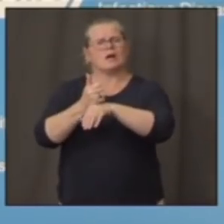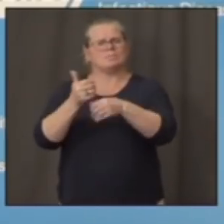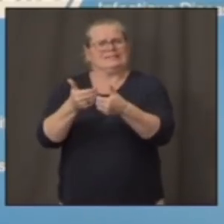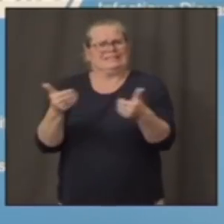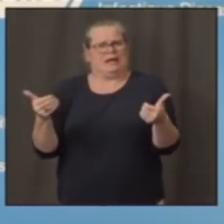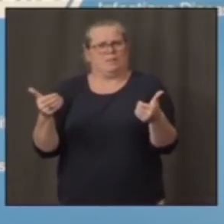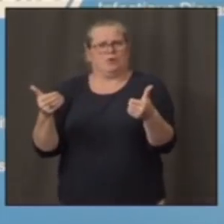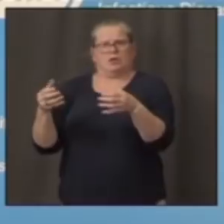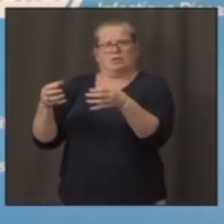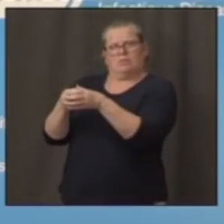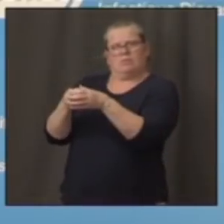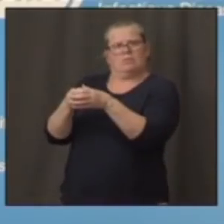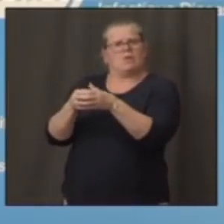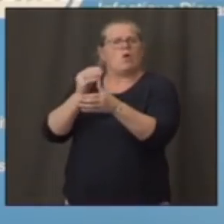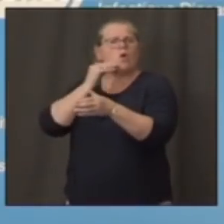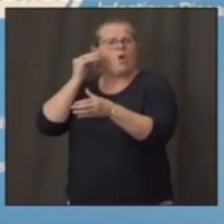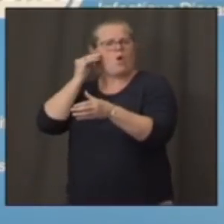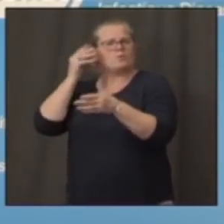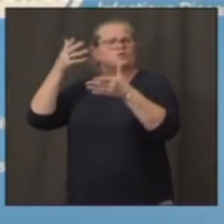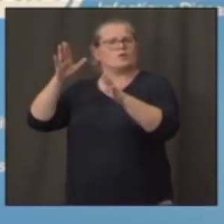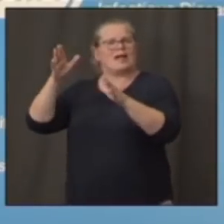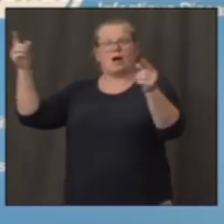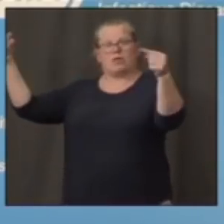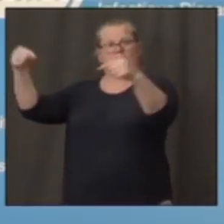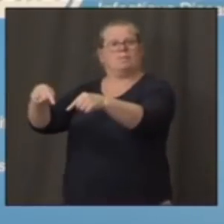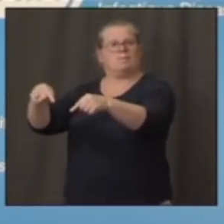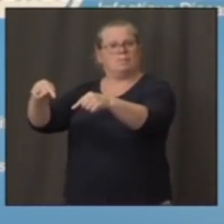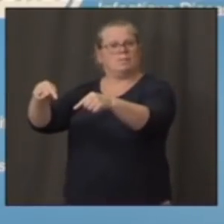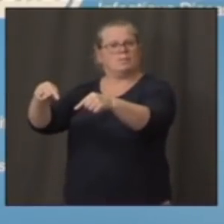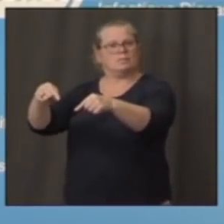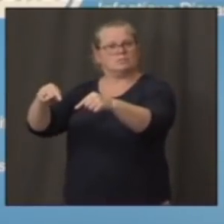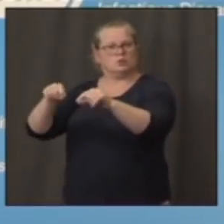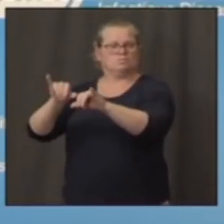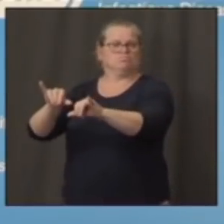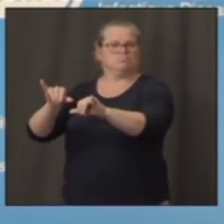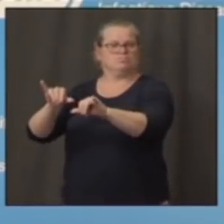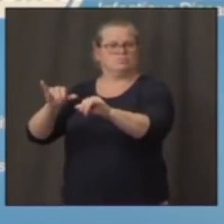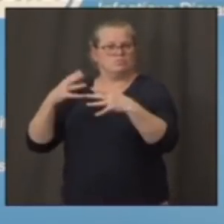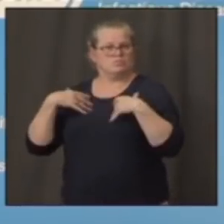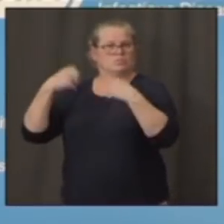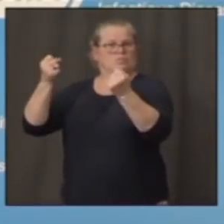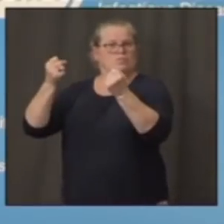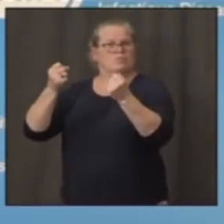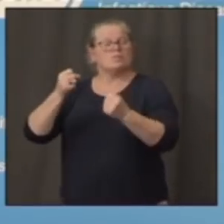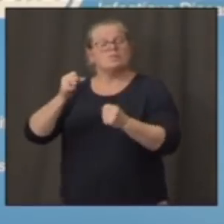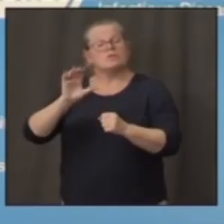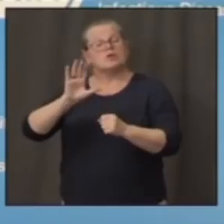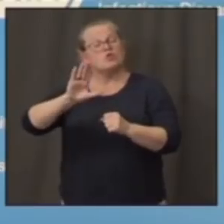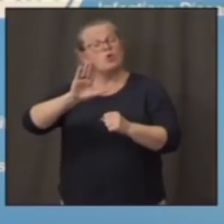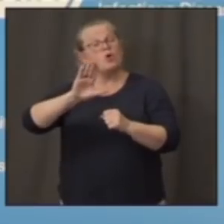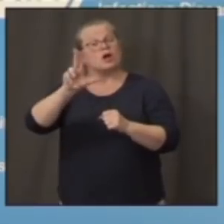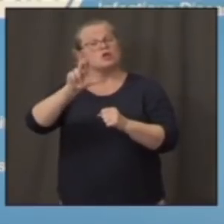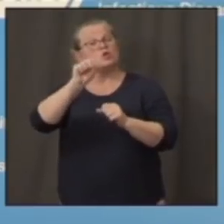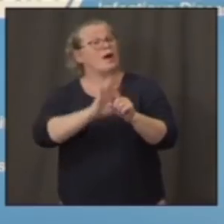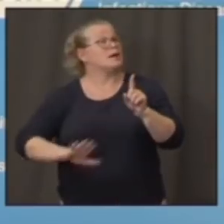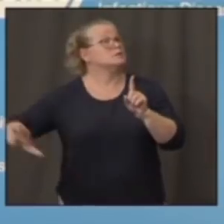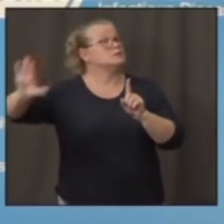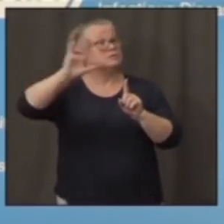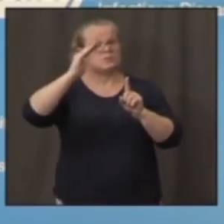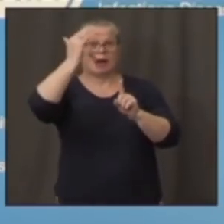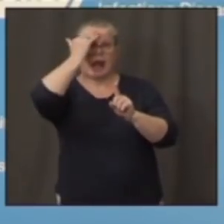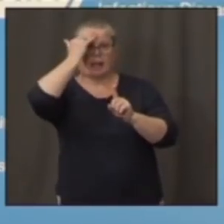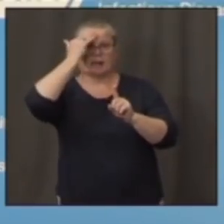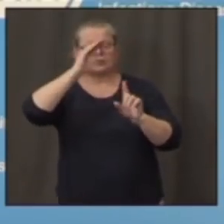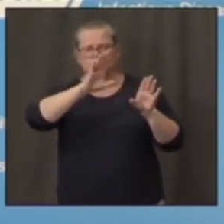Given your national perspective, how did Connecticut's approach work in terms of controlling spread and reducing deaths compared to other